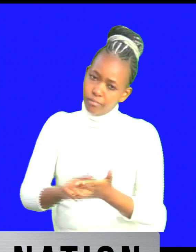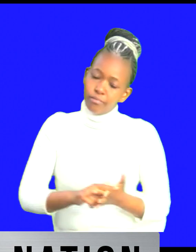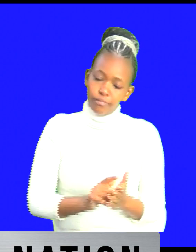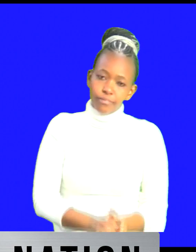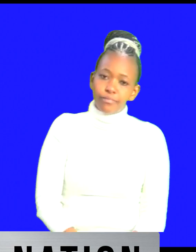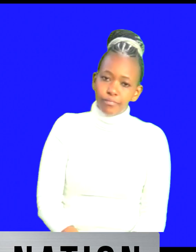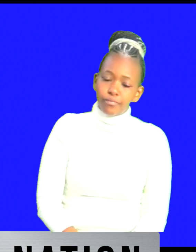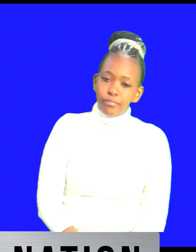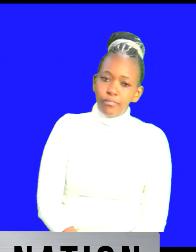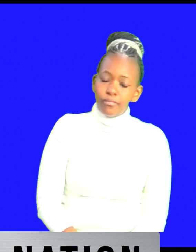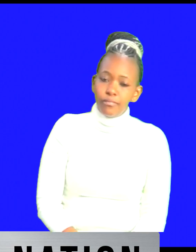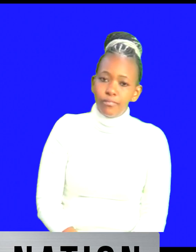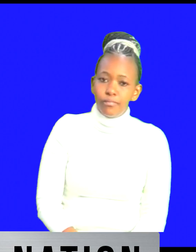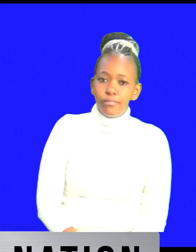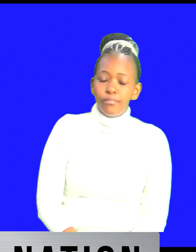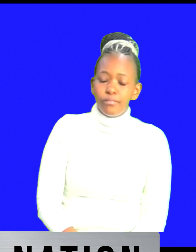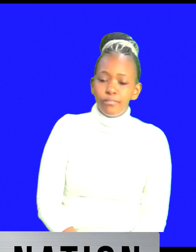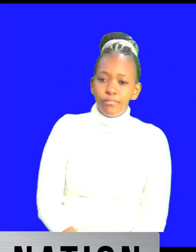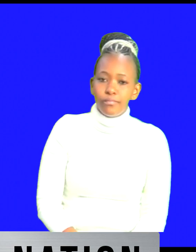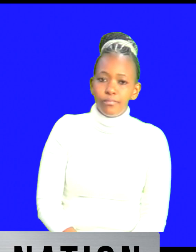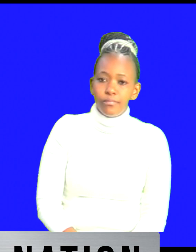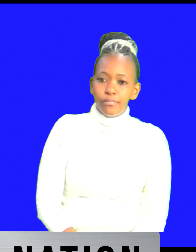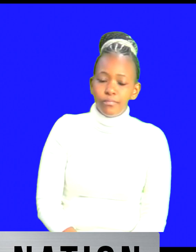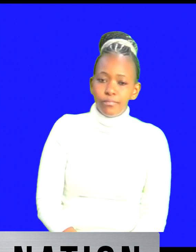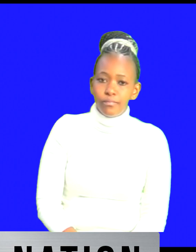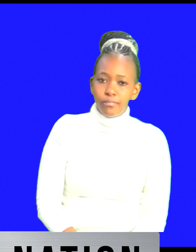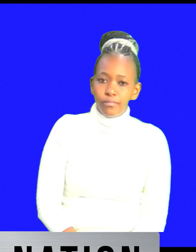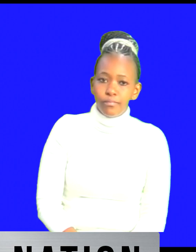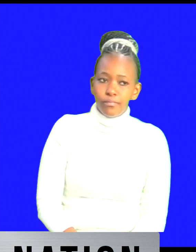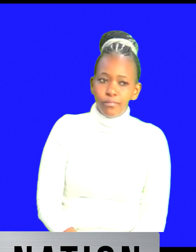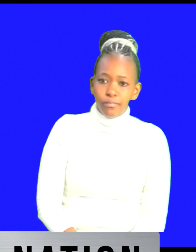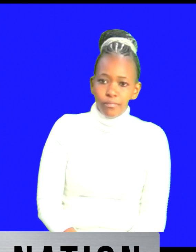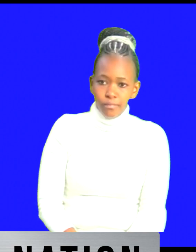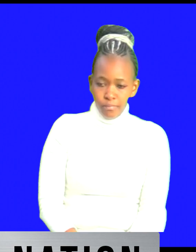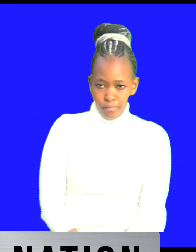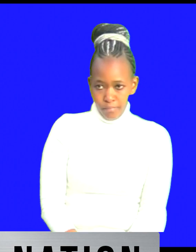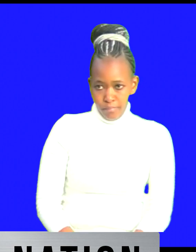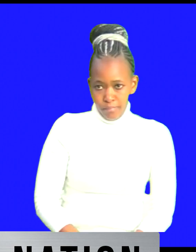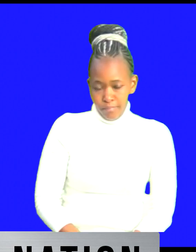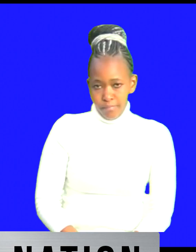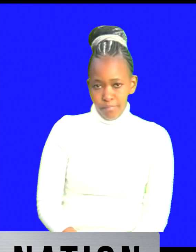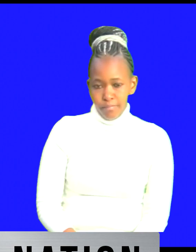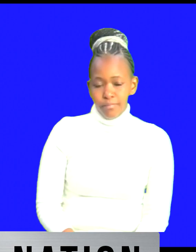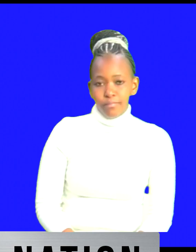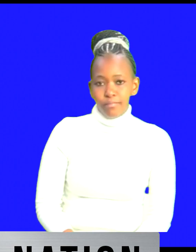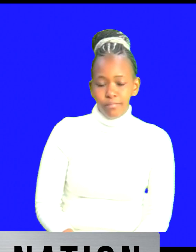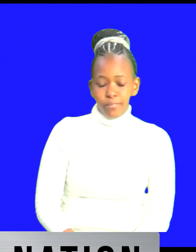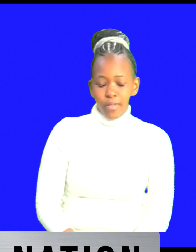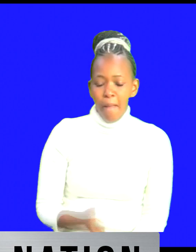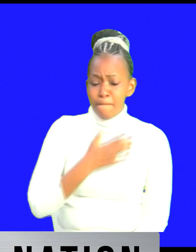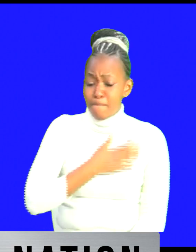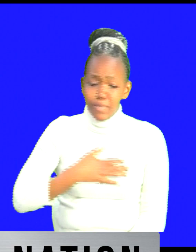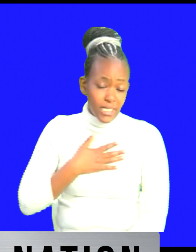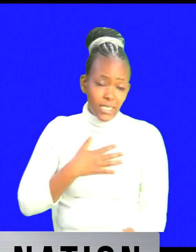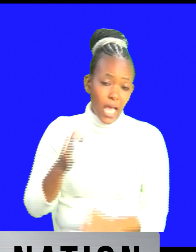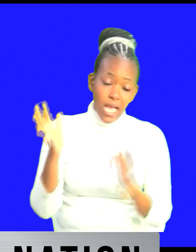is where now africa needs to stamp its authority i don't know if that is a possibility i hope climate experts are going to come and